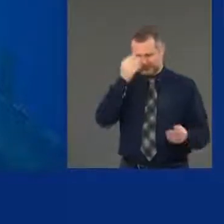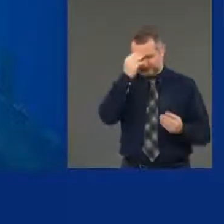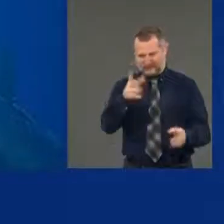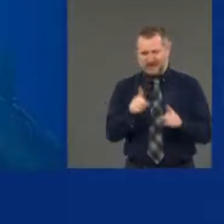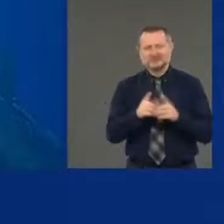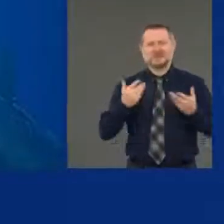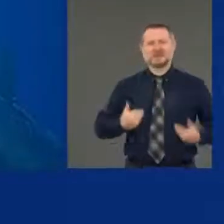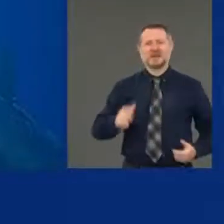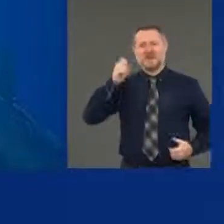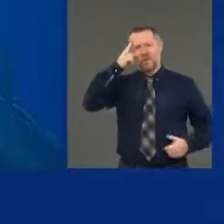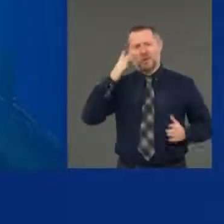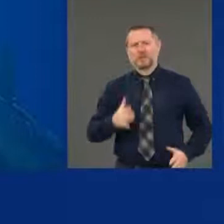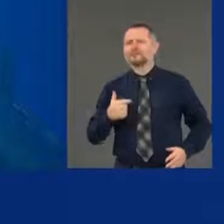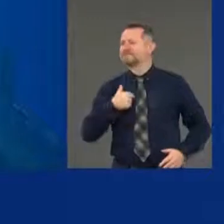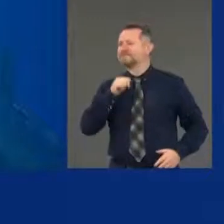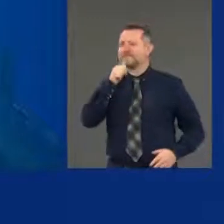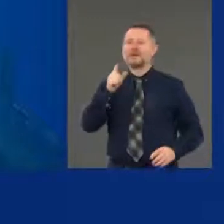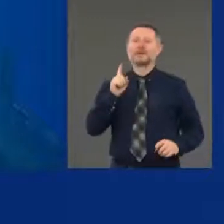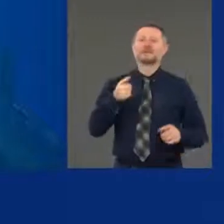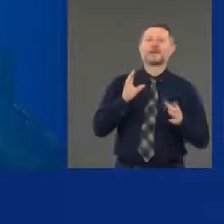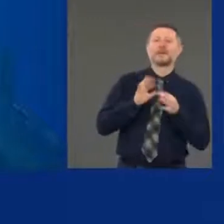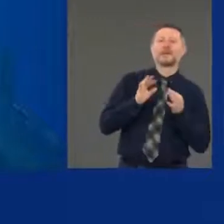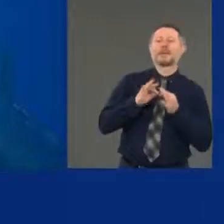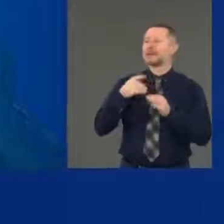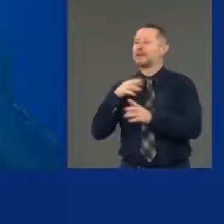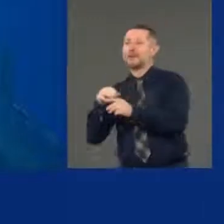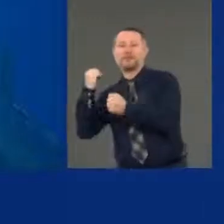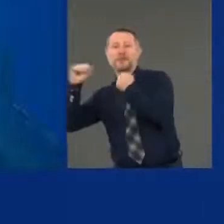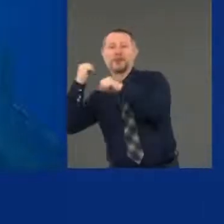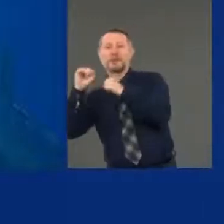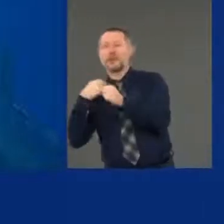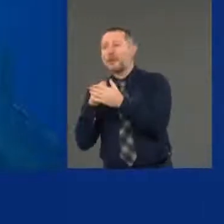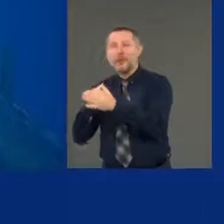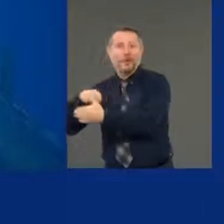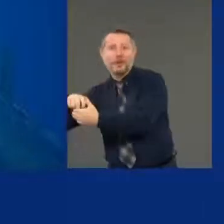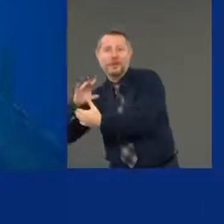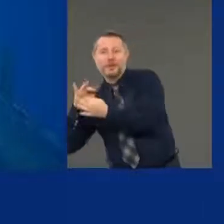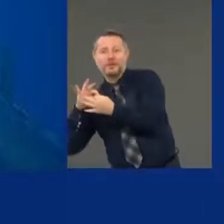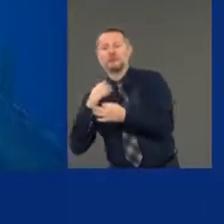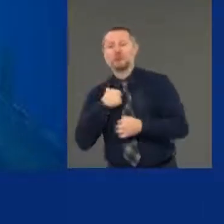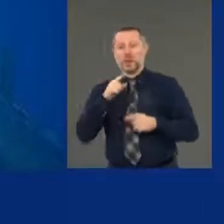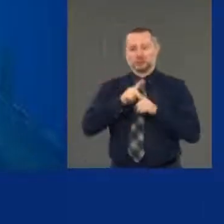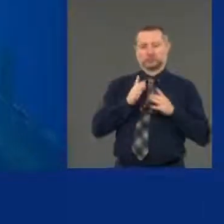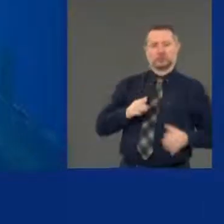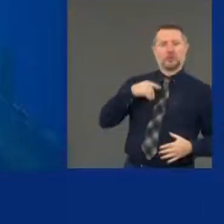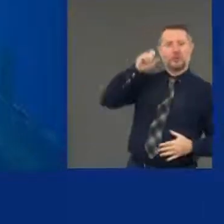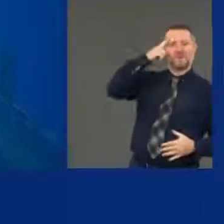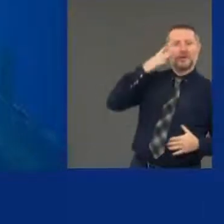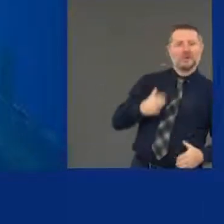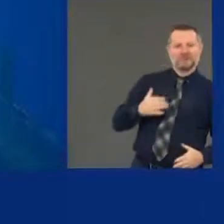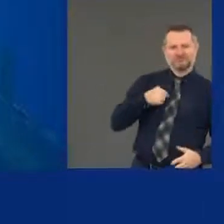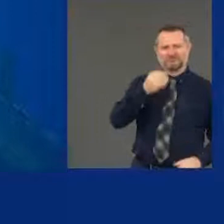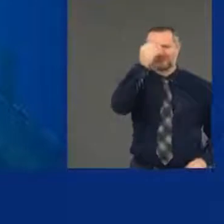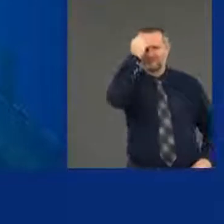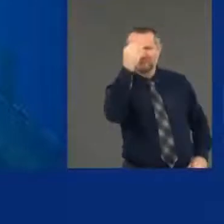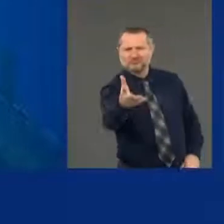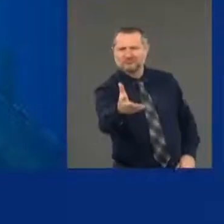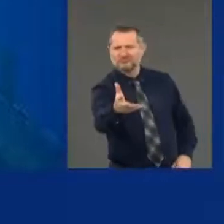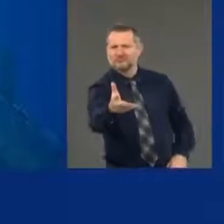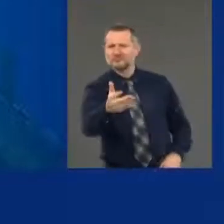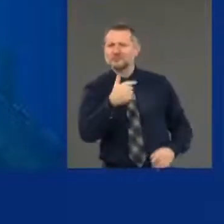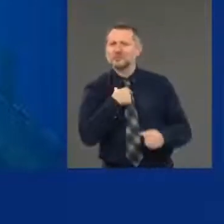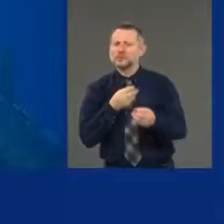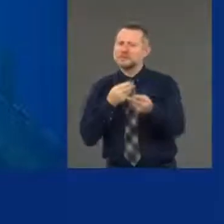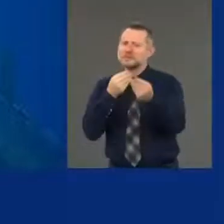the street corner. It is the fact, even in this state, we spend $36,000 per